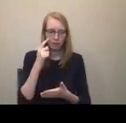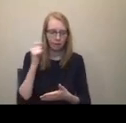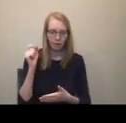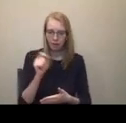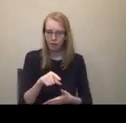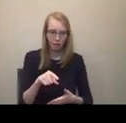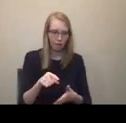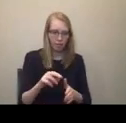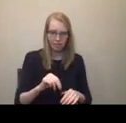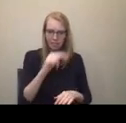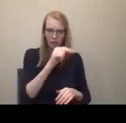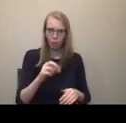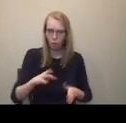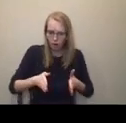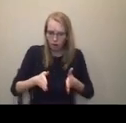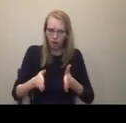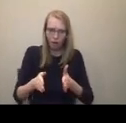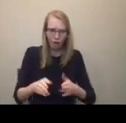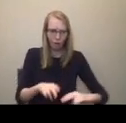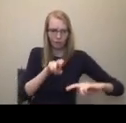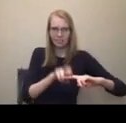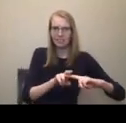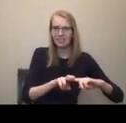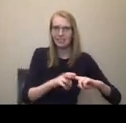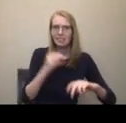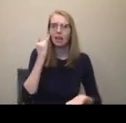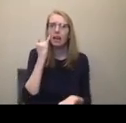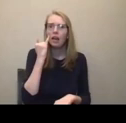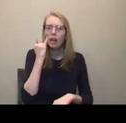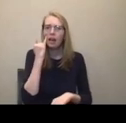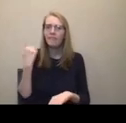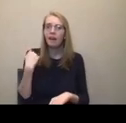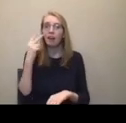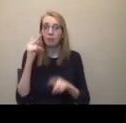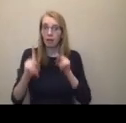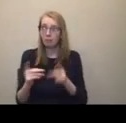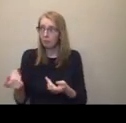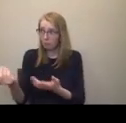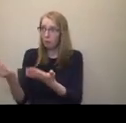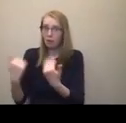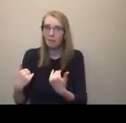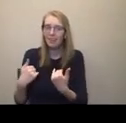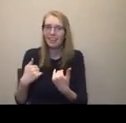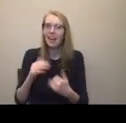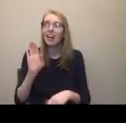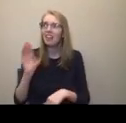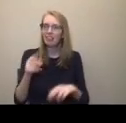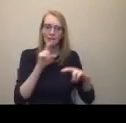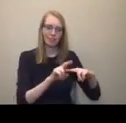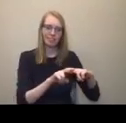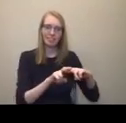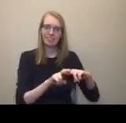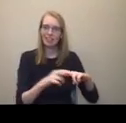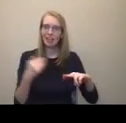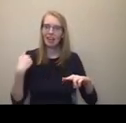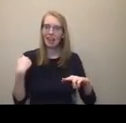have two patrons coming highlight their seats for them, put glow tape on the back of them so they can see that those are their seats rather than having to go like this to see